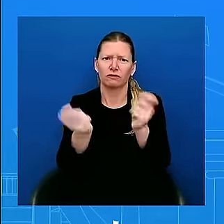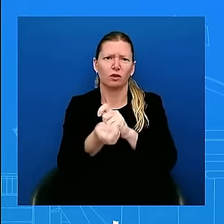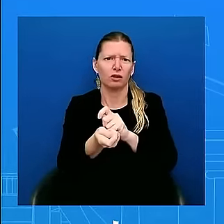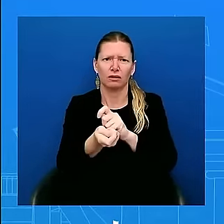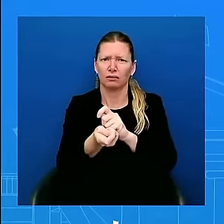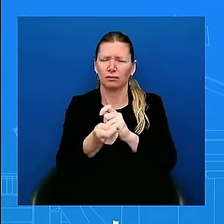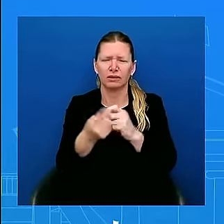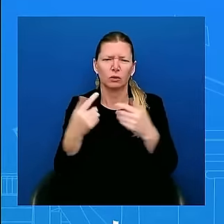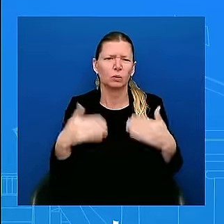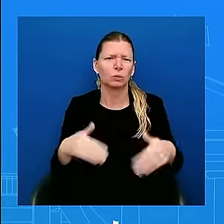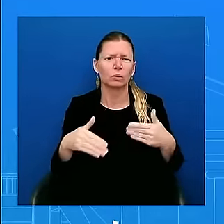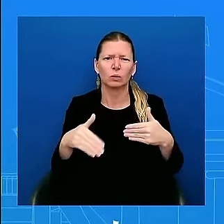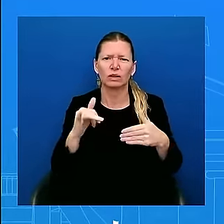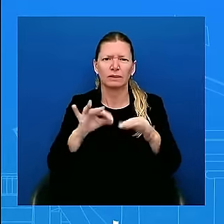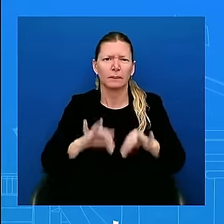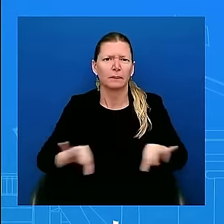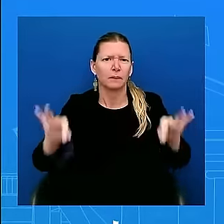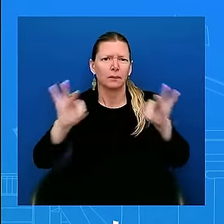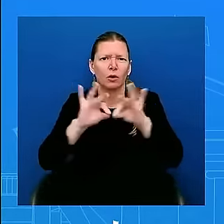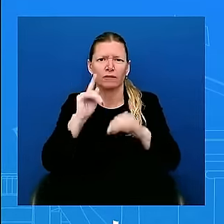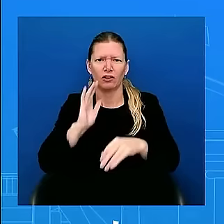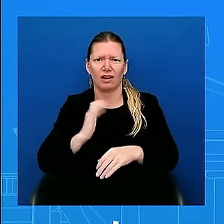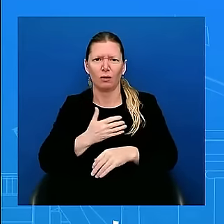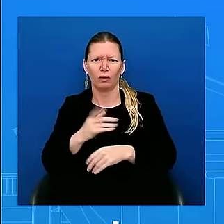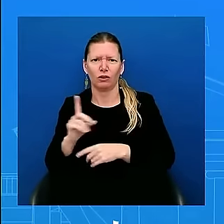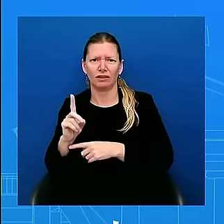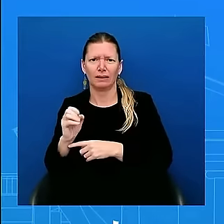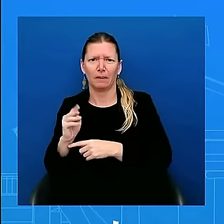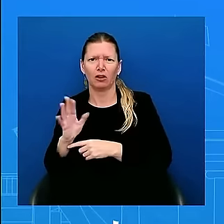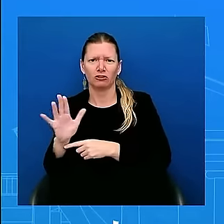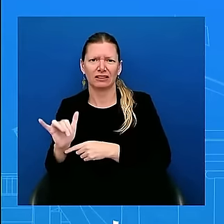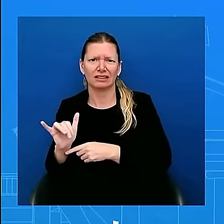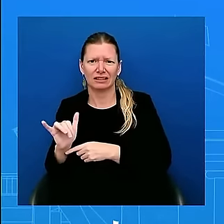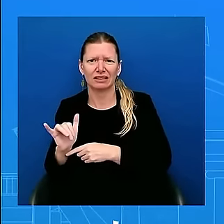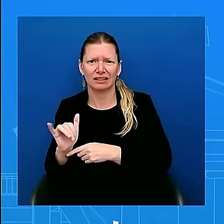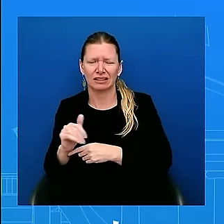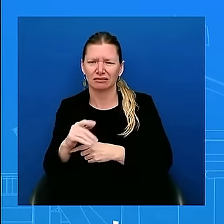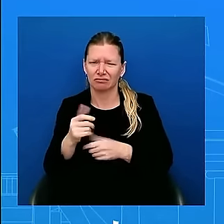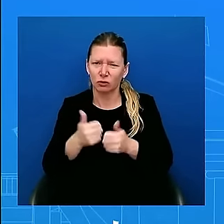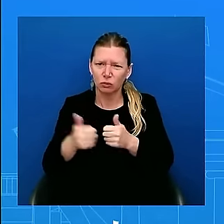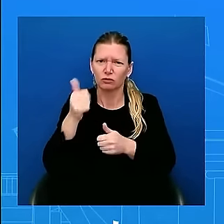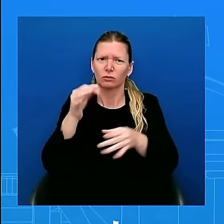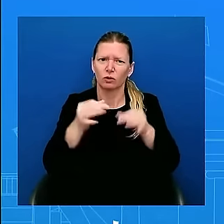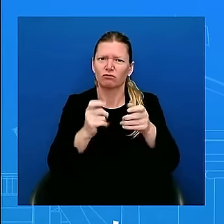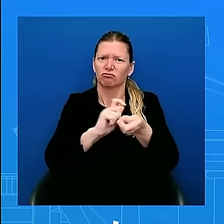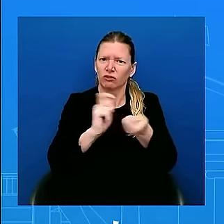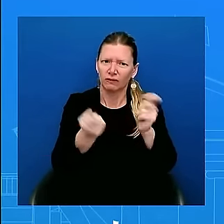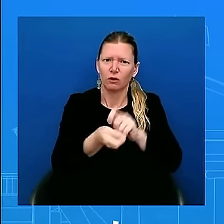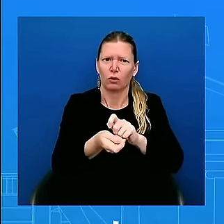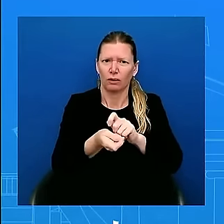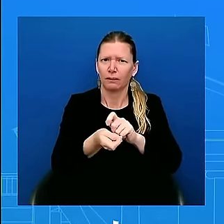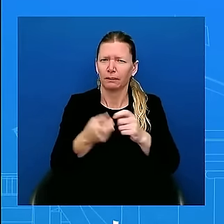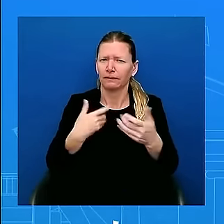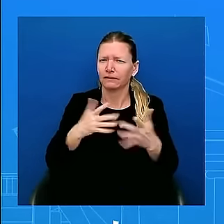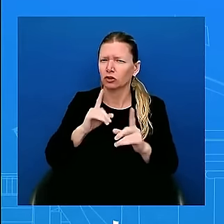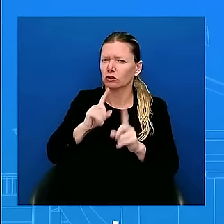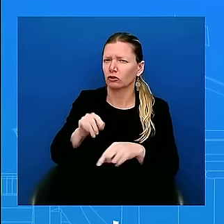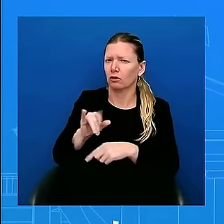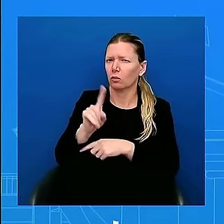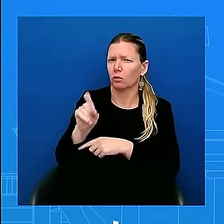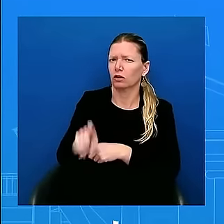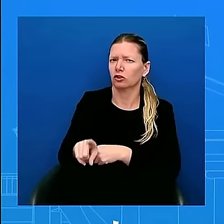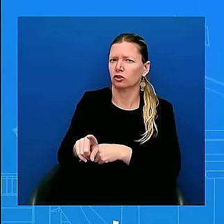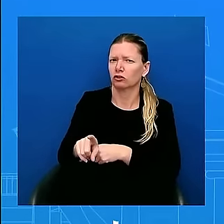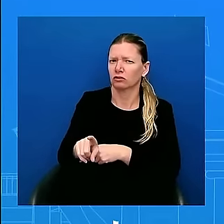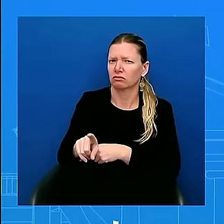question this part I said this part of to a question yesterday he believes if you are serving in at high in high